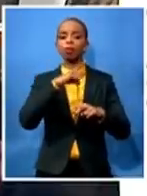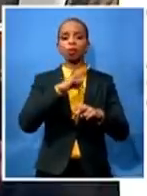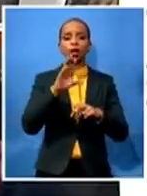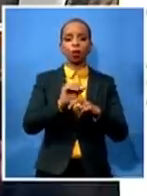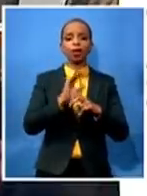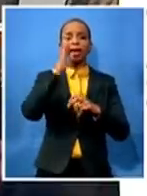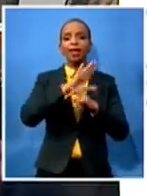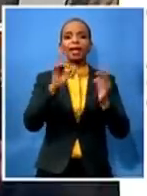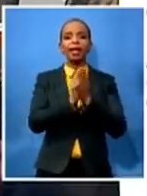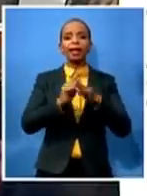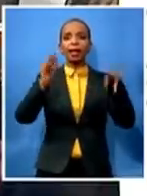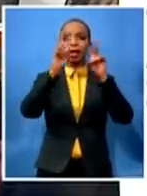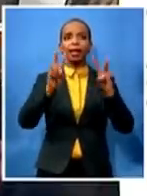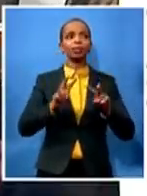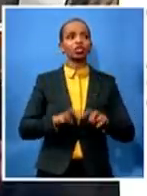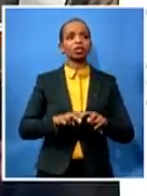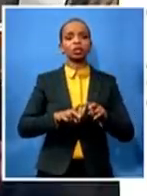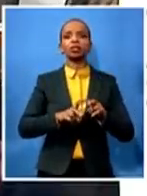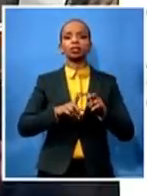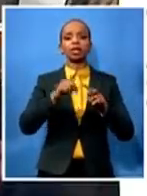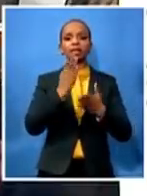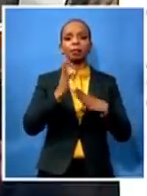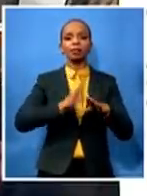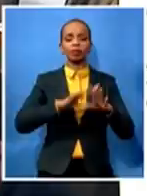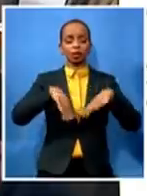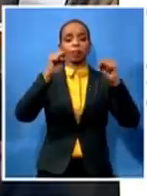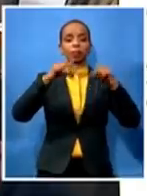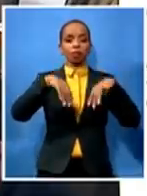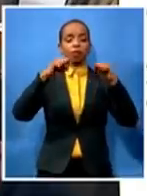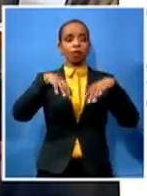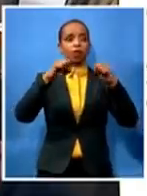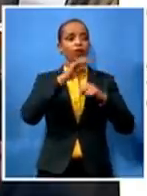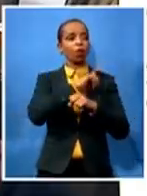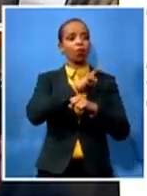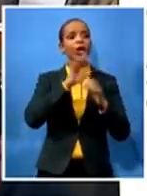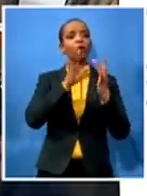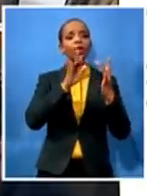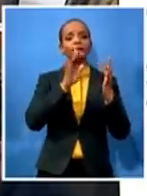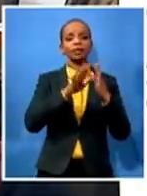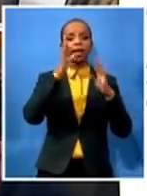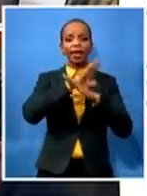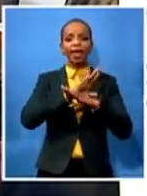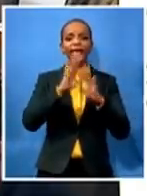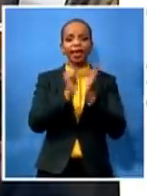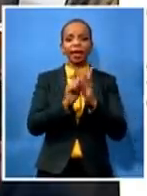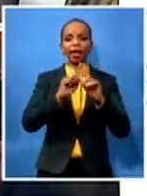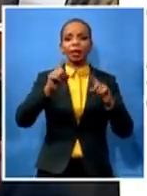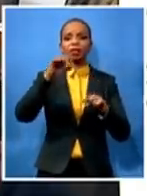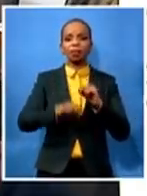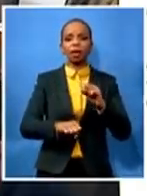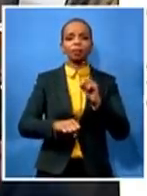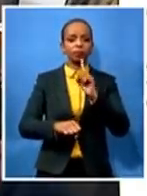dark because of illegal connection only to find that there was also a plan to keep our house dark we had to move to